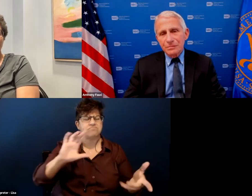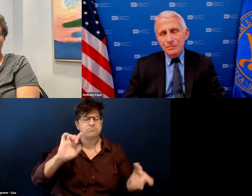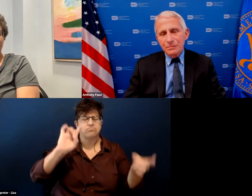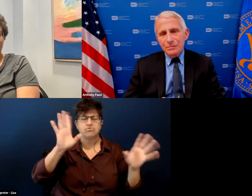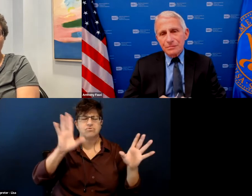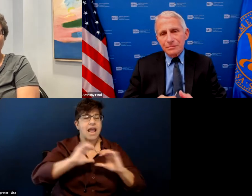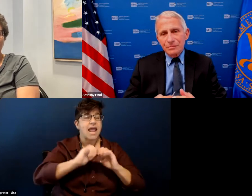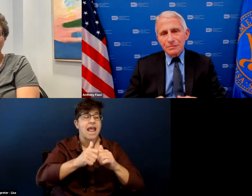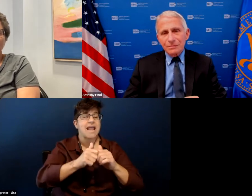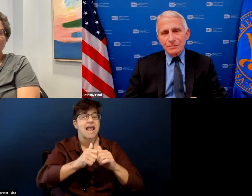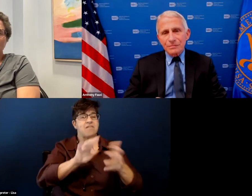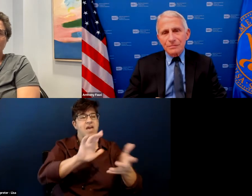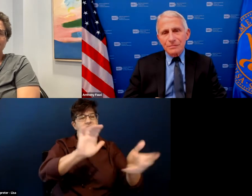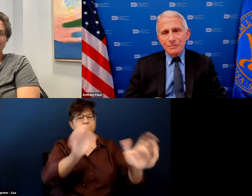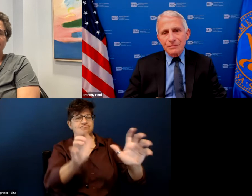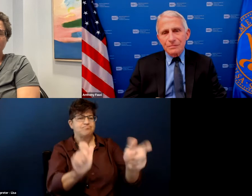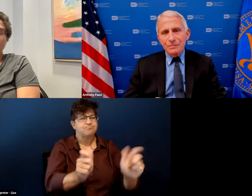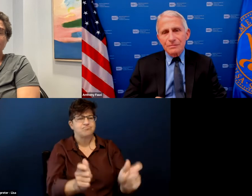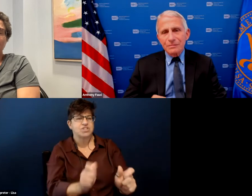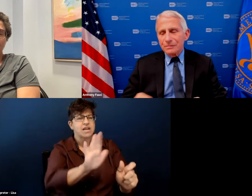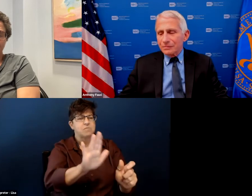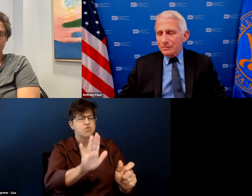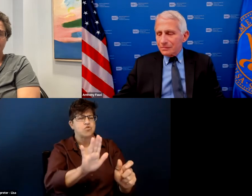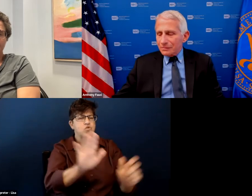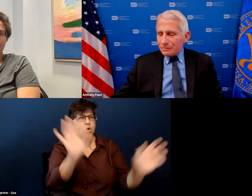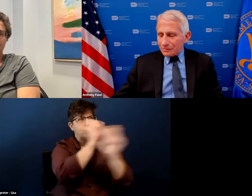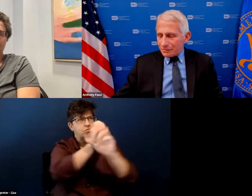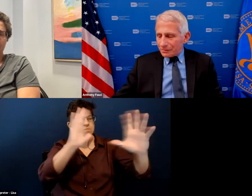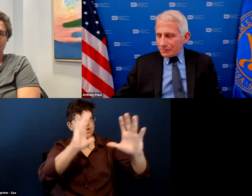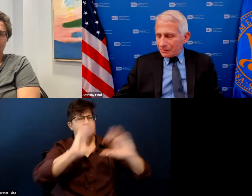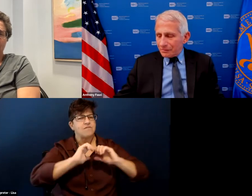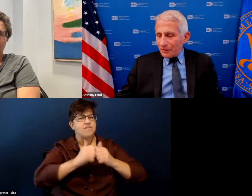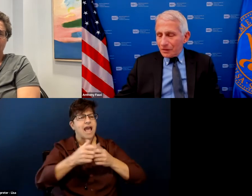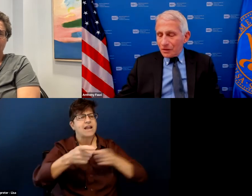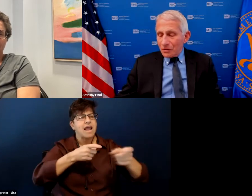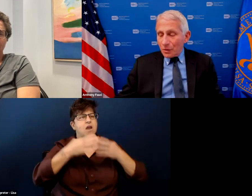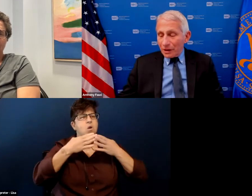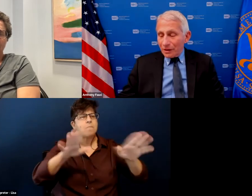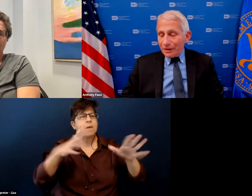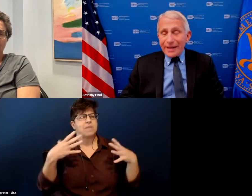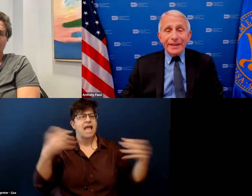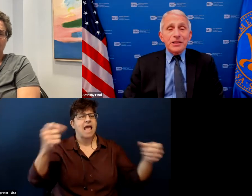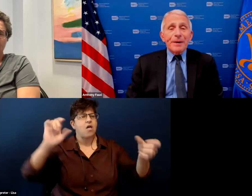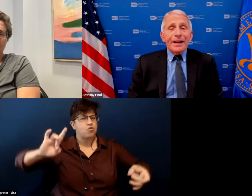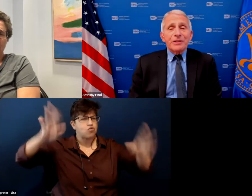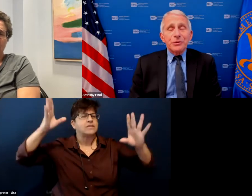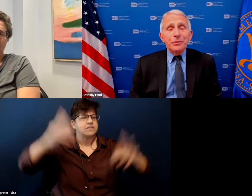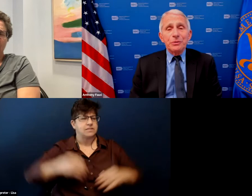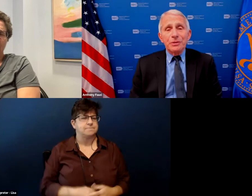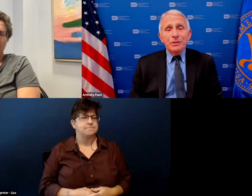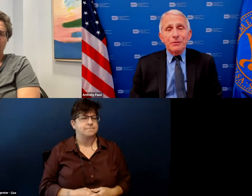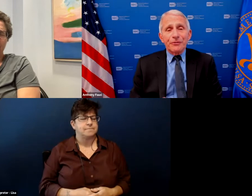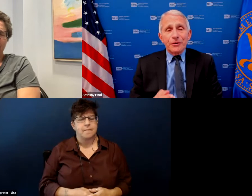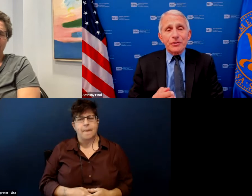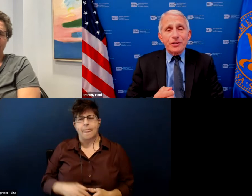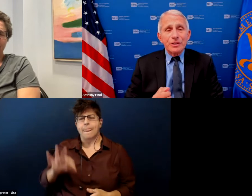view of handling um public health crises well that gets back to